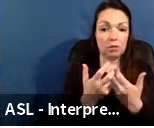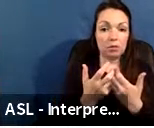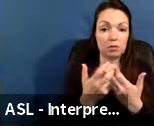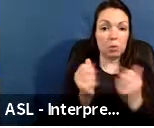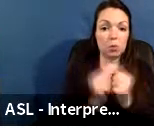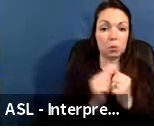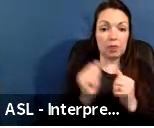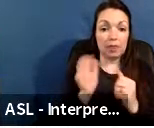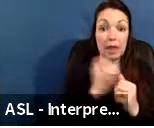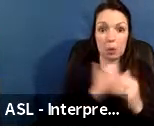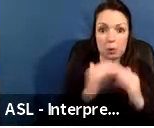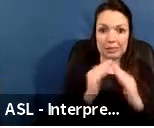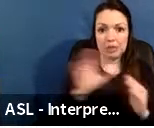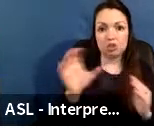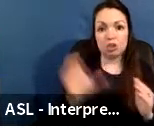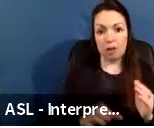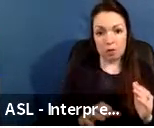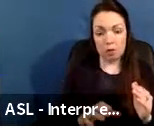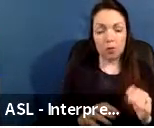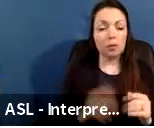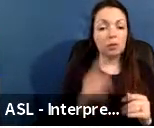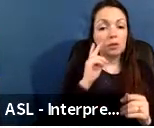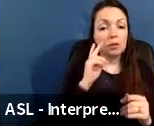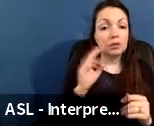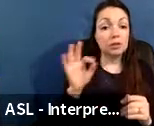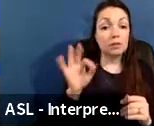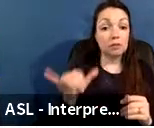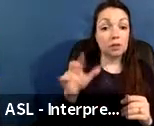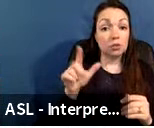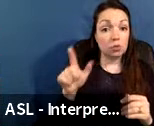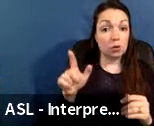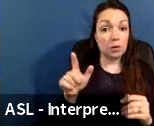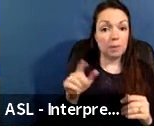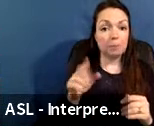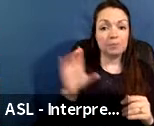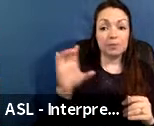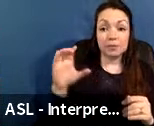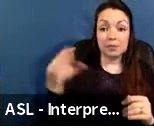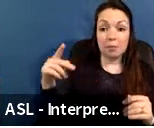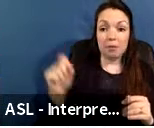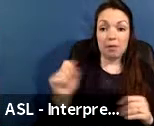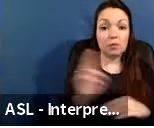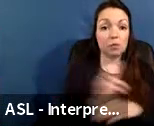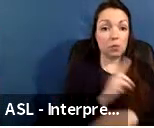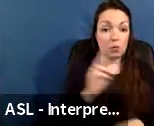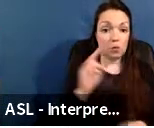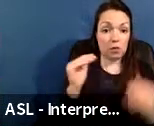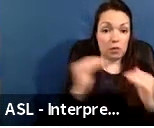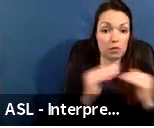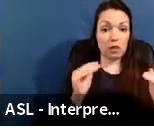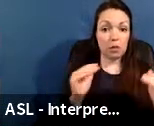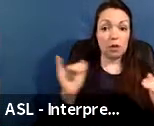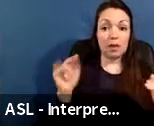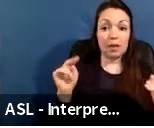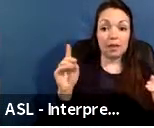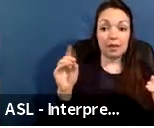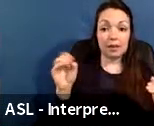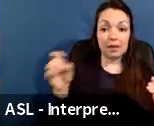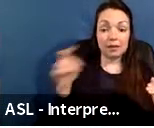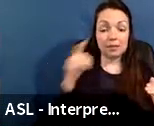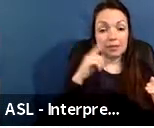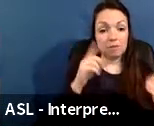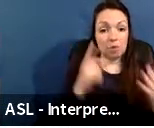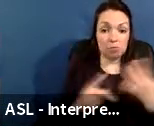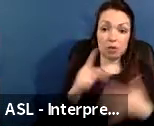And you can see here that in fiscal year 21, CPS utilize the equity index to prioritize projects across the